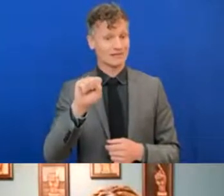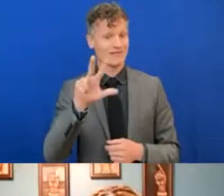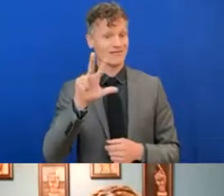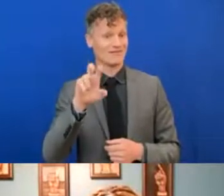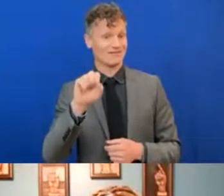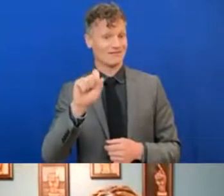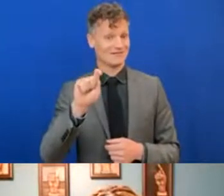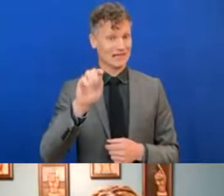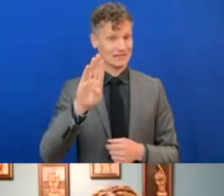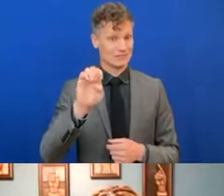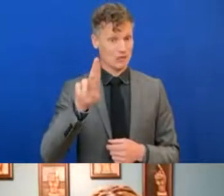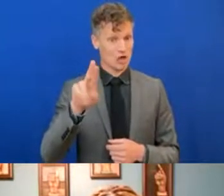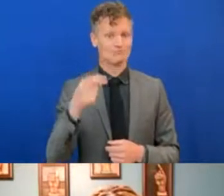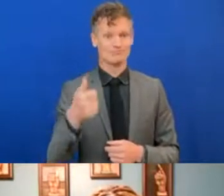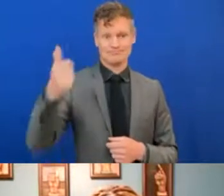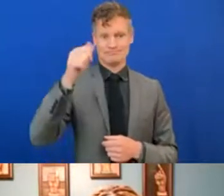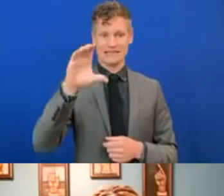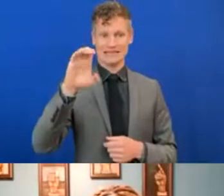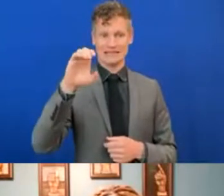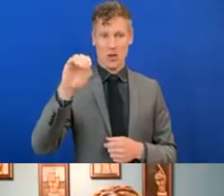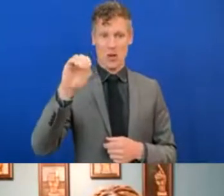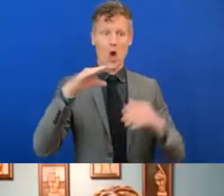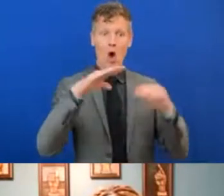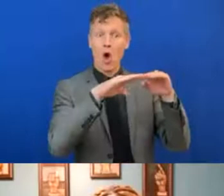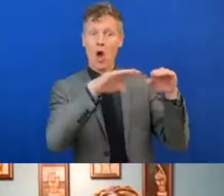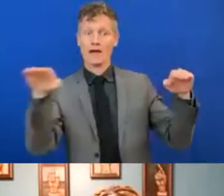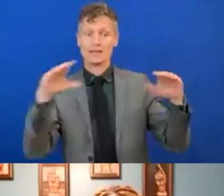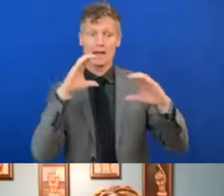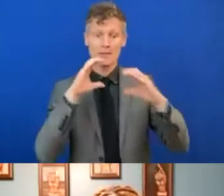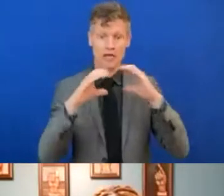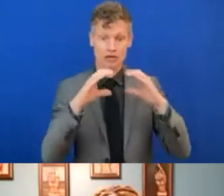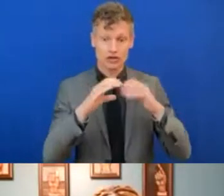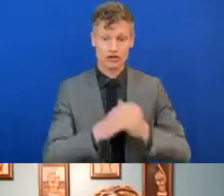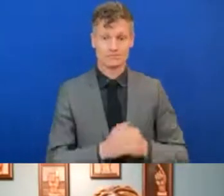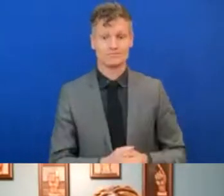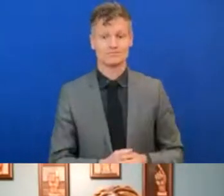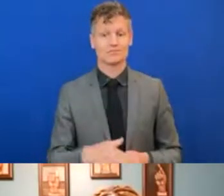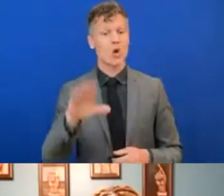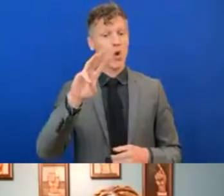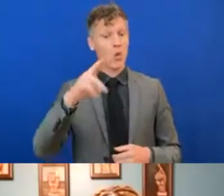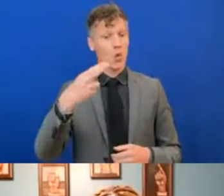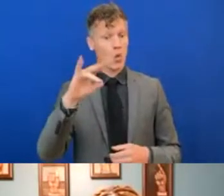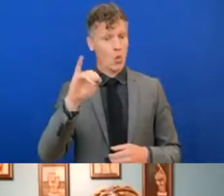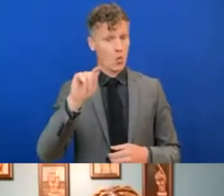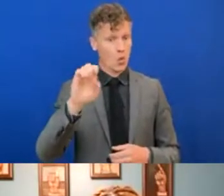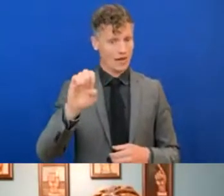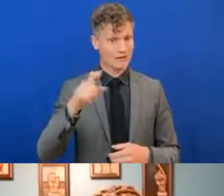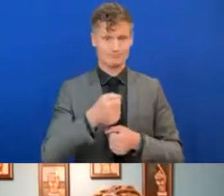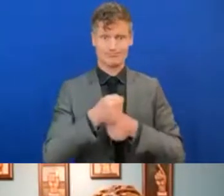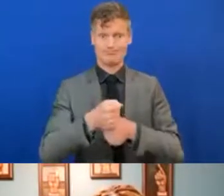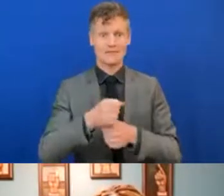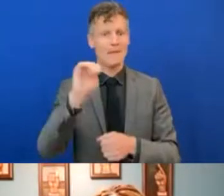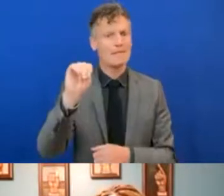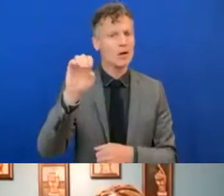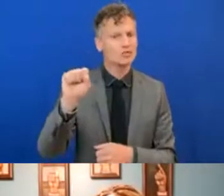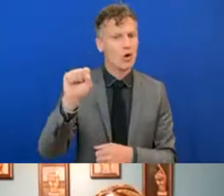Roland White, Director for Global Diversity and Inclusion at Microsoft. Judith